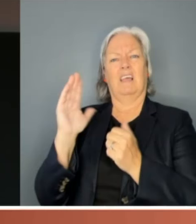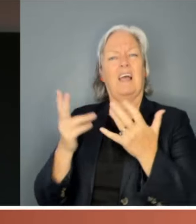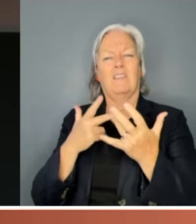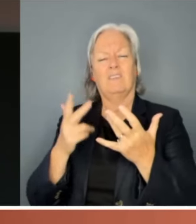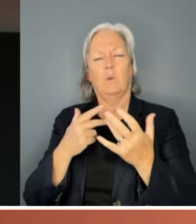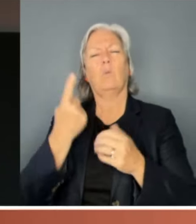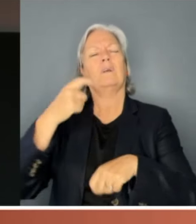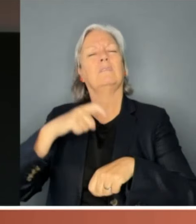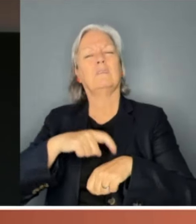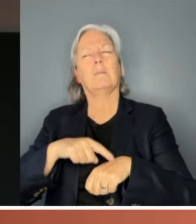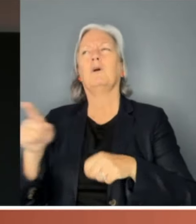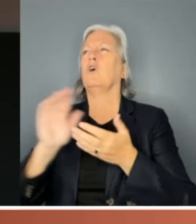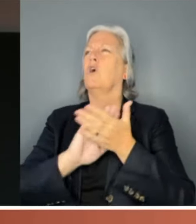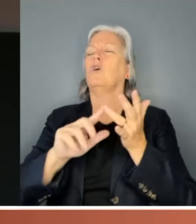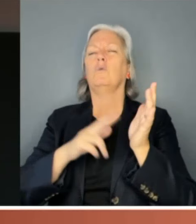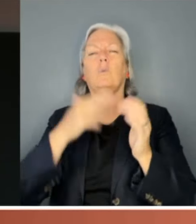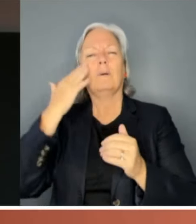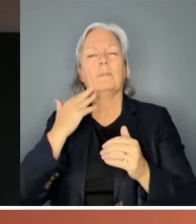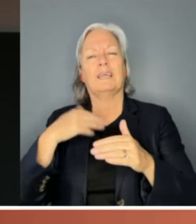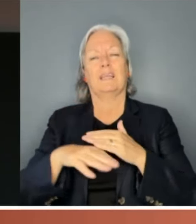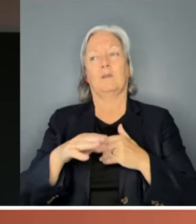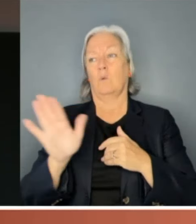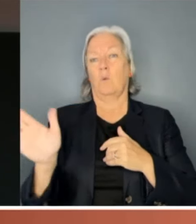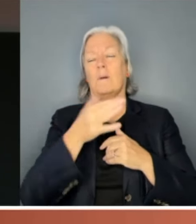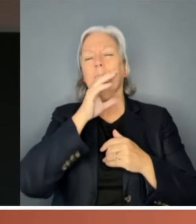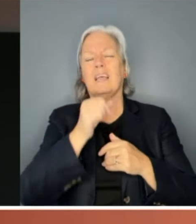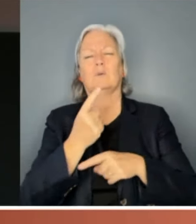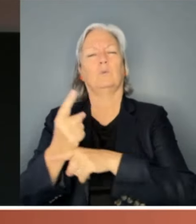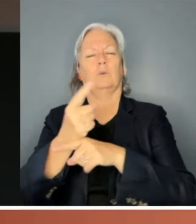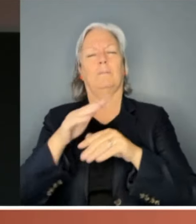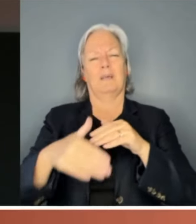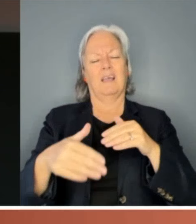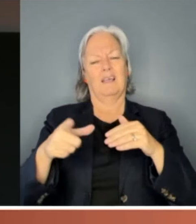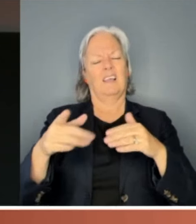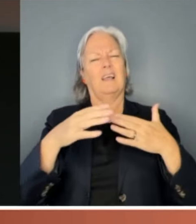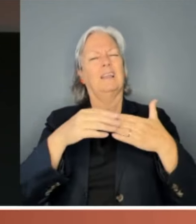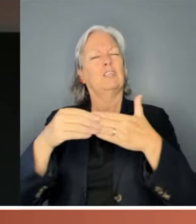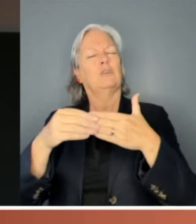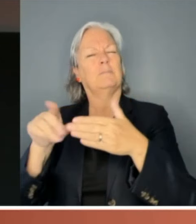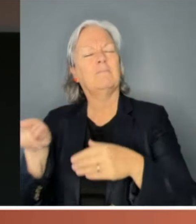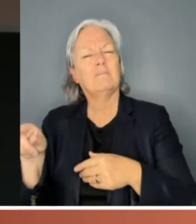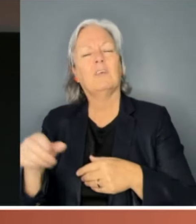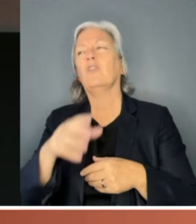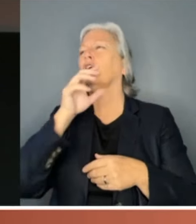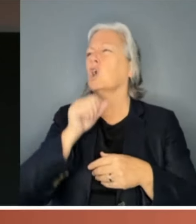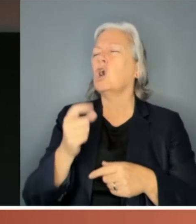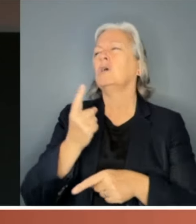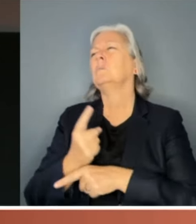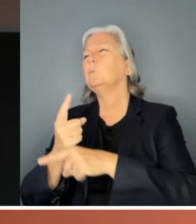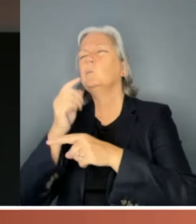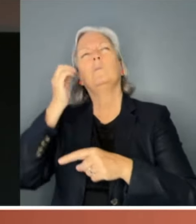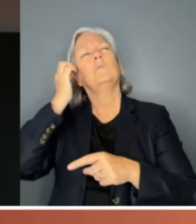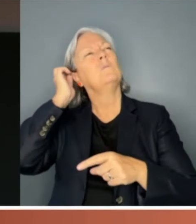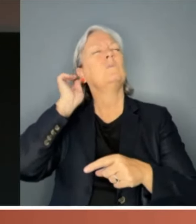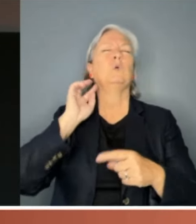was the secretary woman in an all-male hit squad discussing a leadership coup, when the blokes tossed around potential names